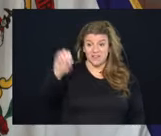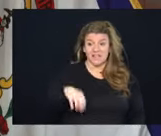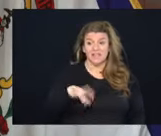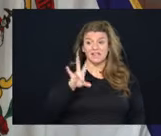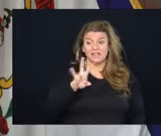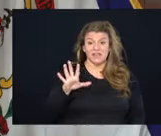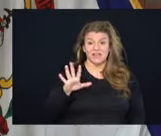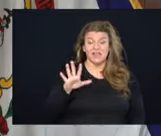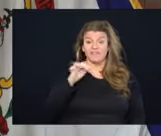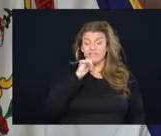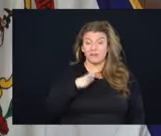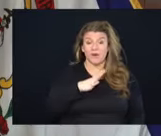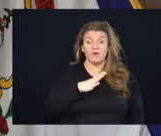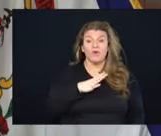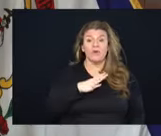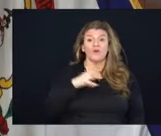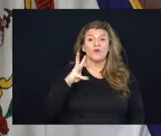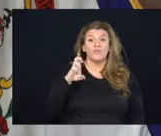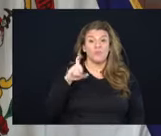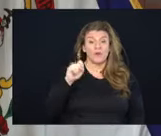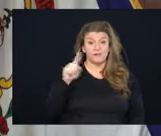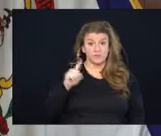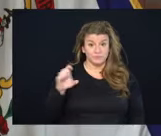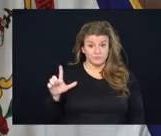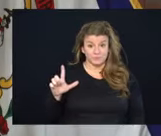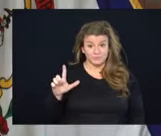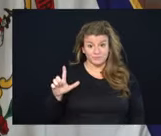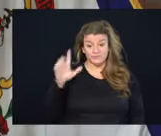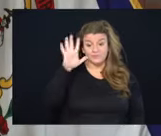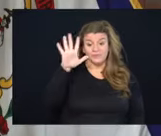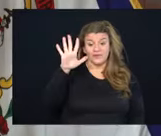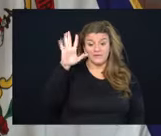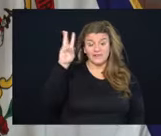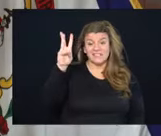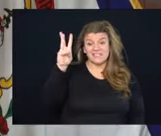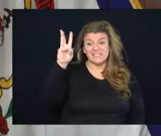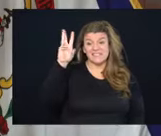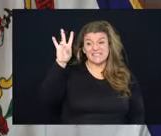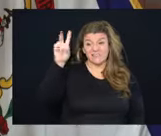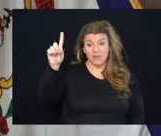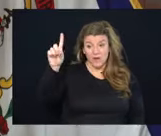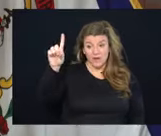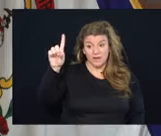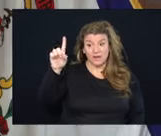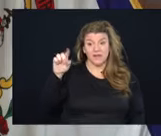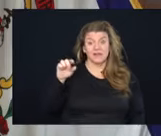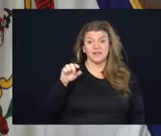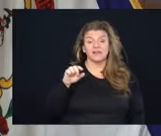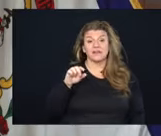75 year old female from Wetzel County. The 5,671st death